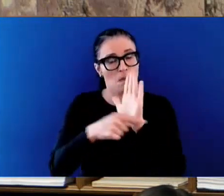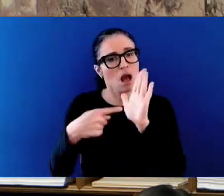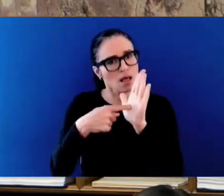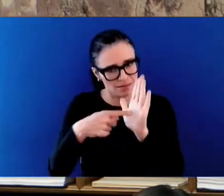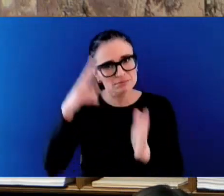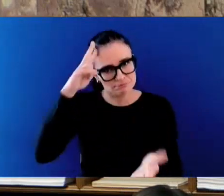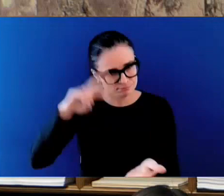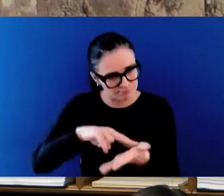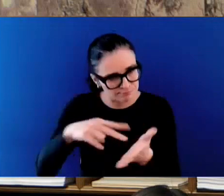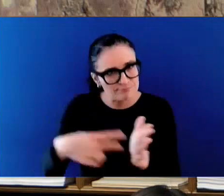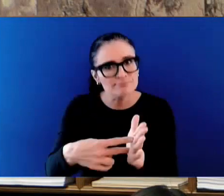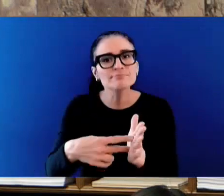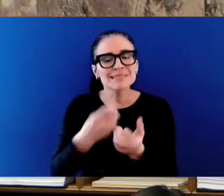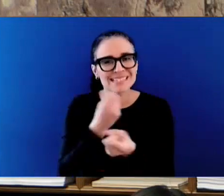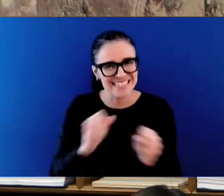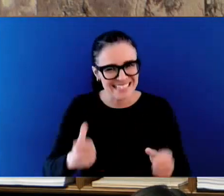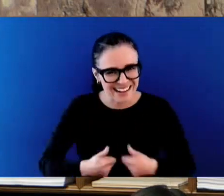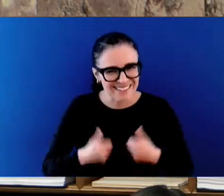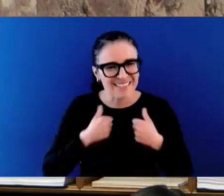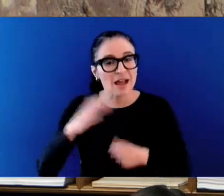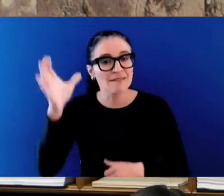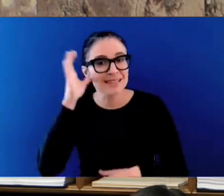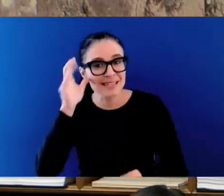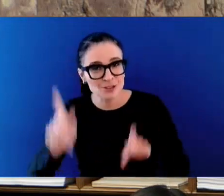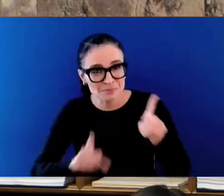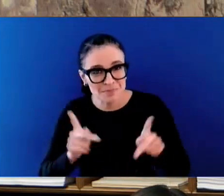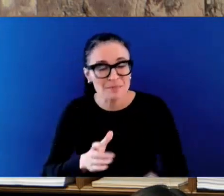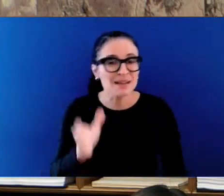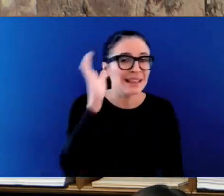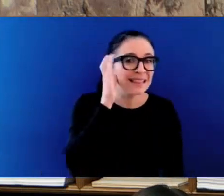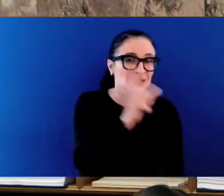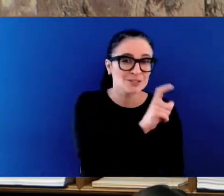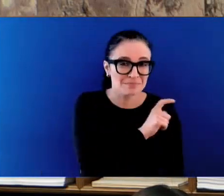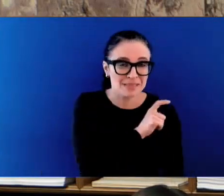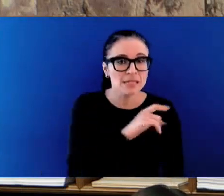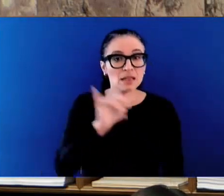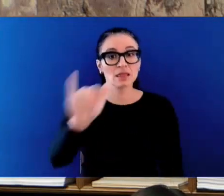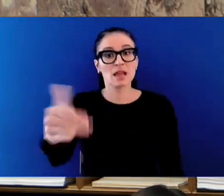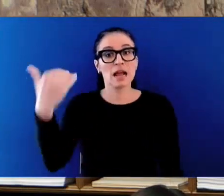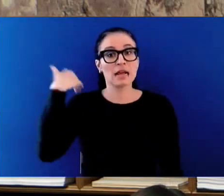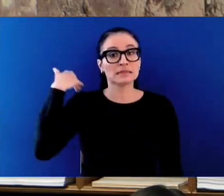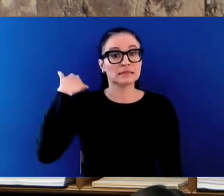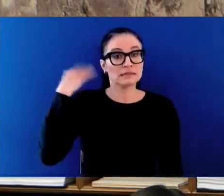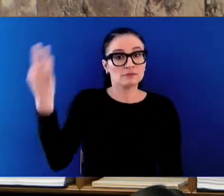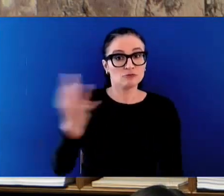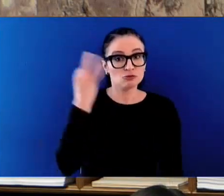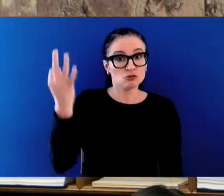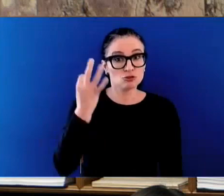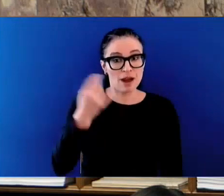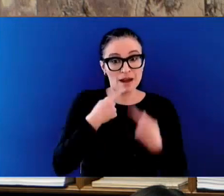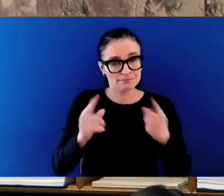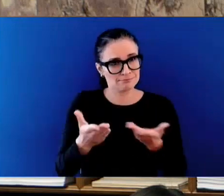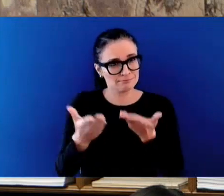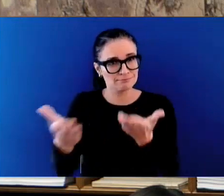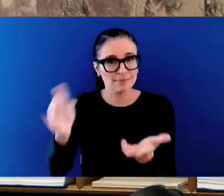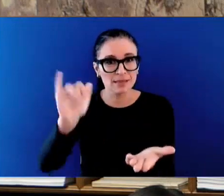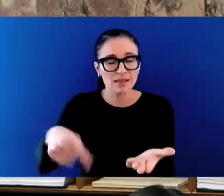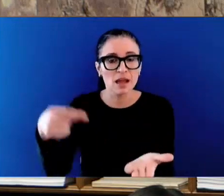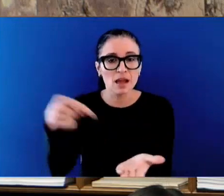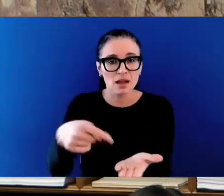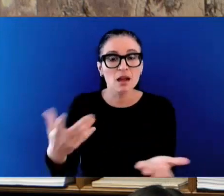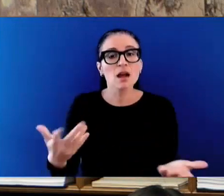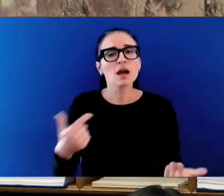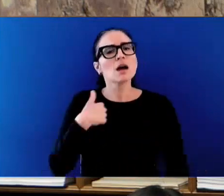Friday, Honourable Speaker. And I will tell you something else, Honourable Speaker, that when it comes to putting in place policies at supporting